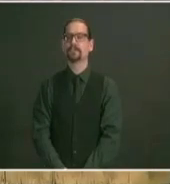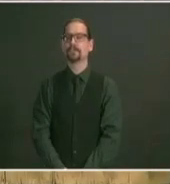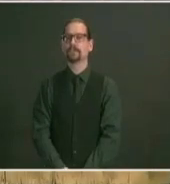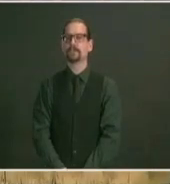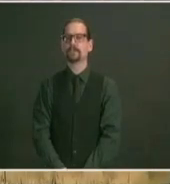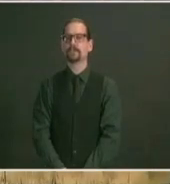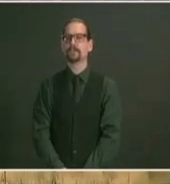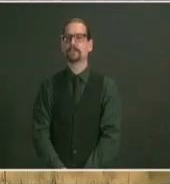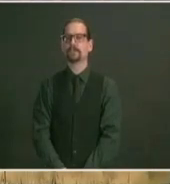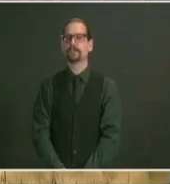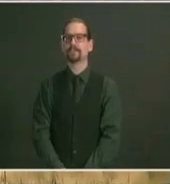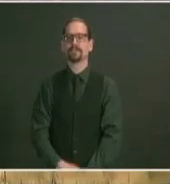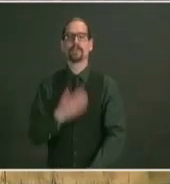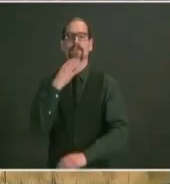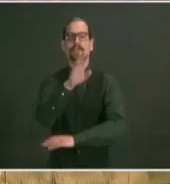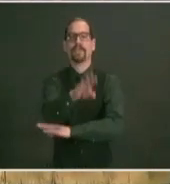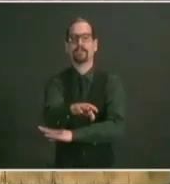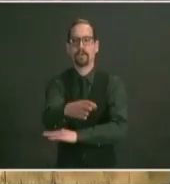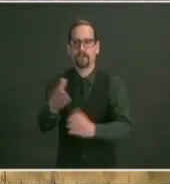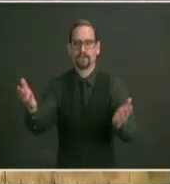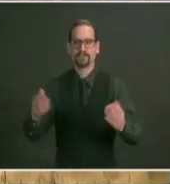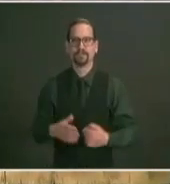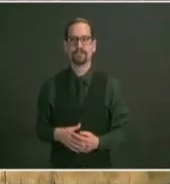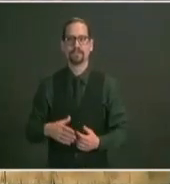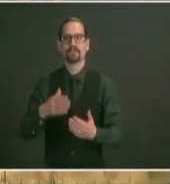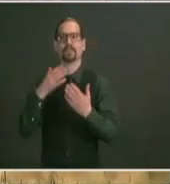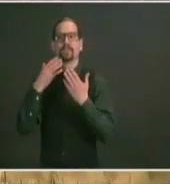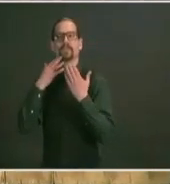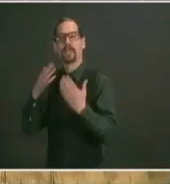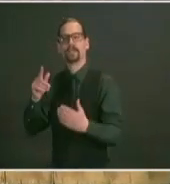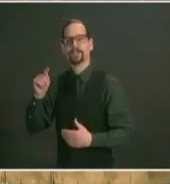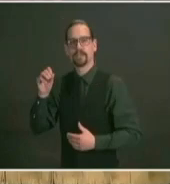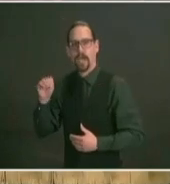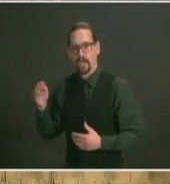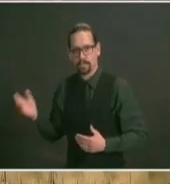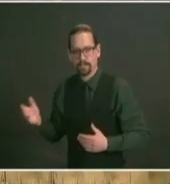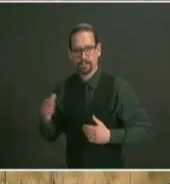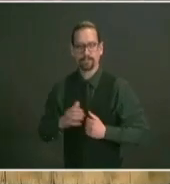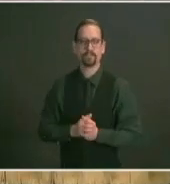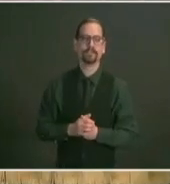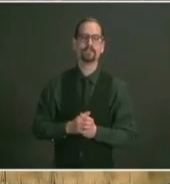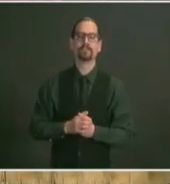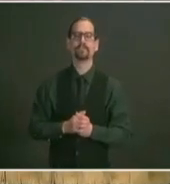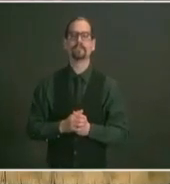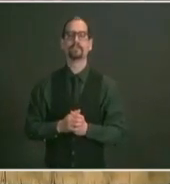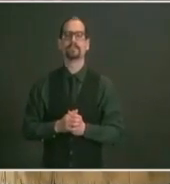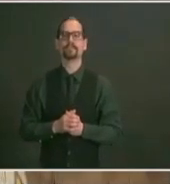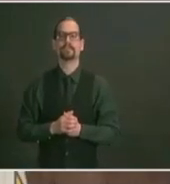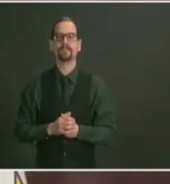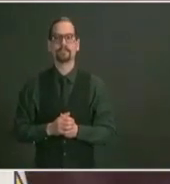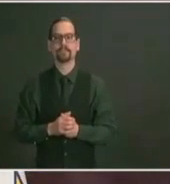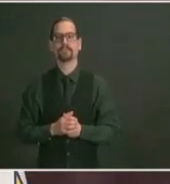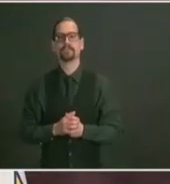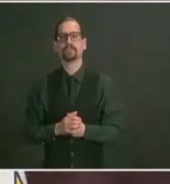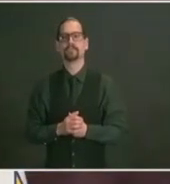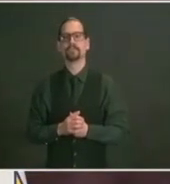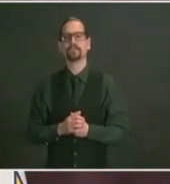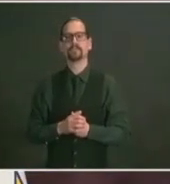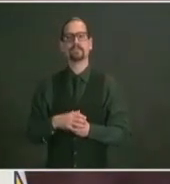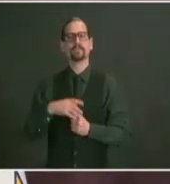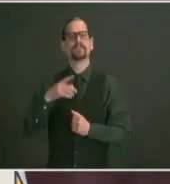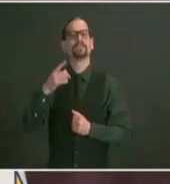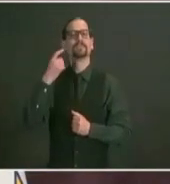good afternoon thank you tom well you've heard about the stability in our public health conditions uh